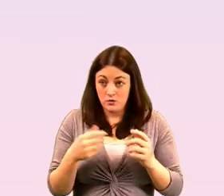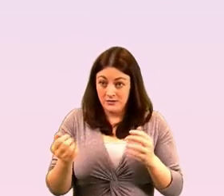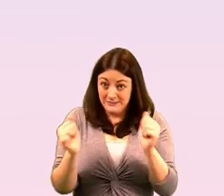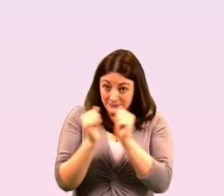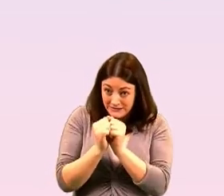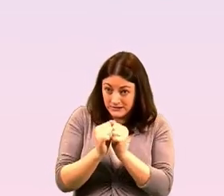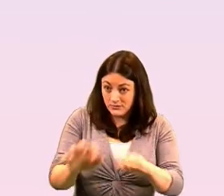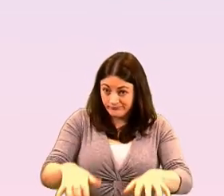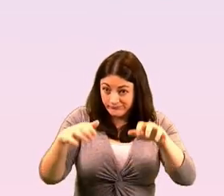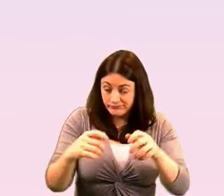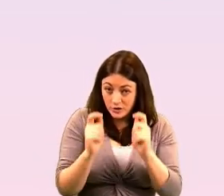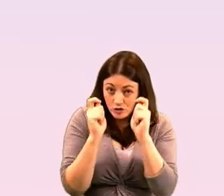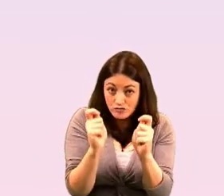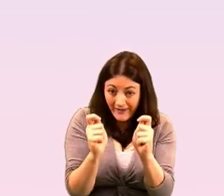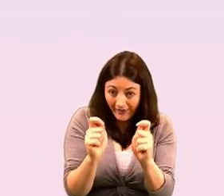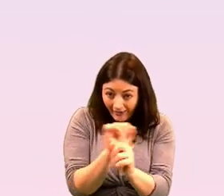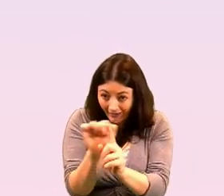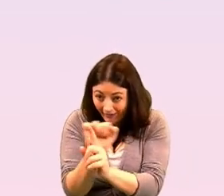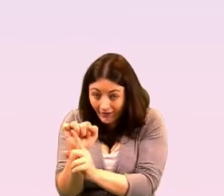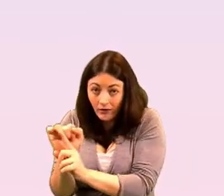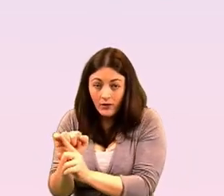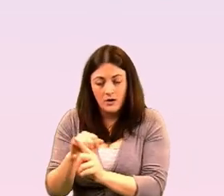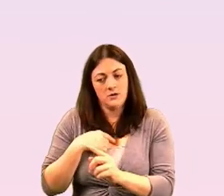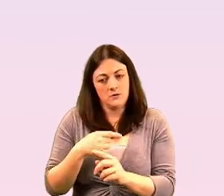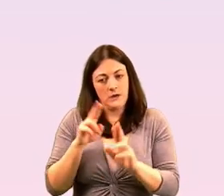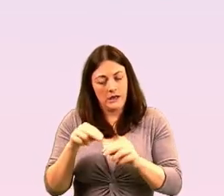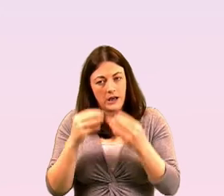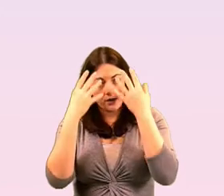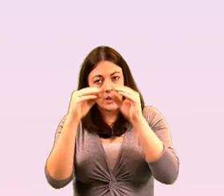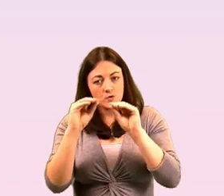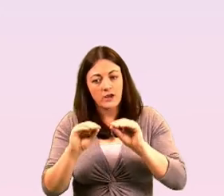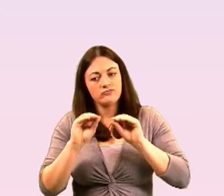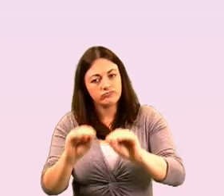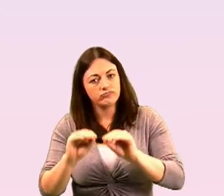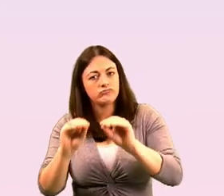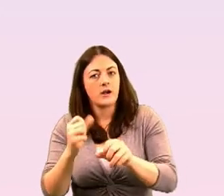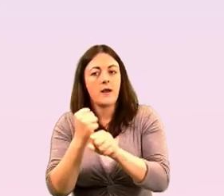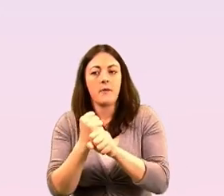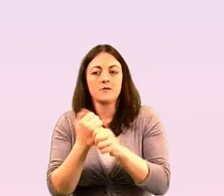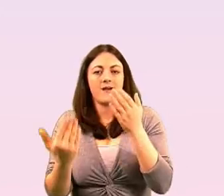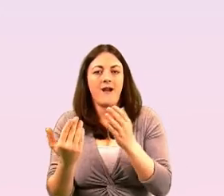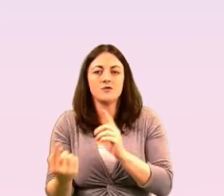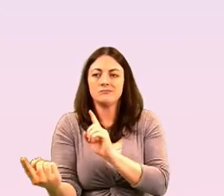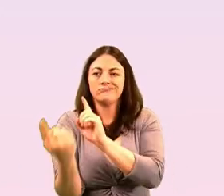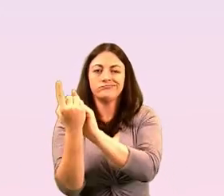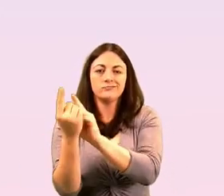achieve a champion in every older person service across the country so that's our plan we can roll that out over